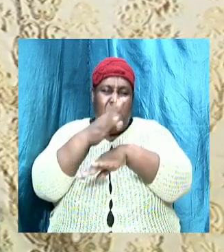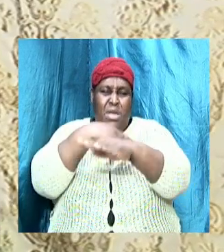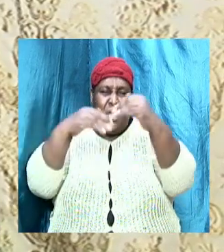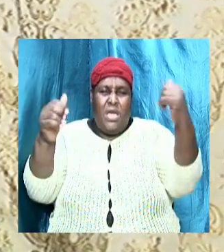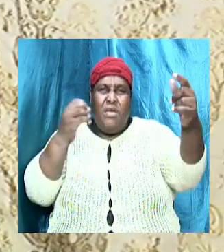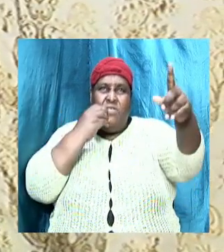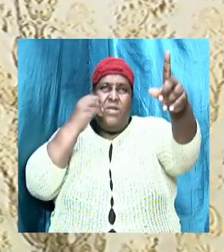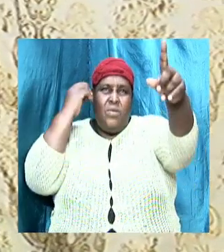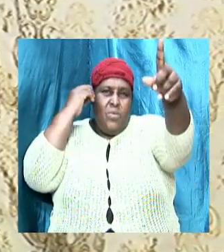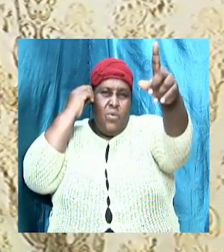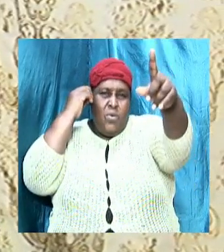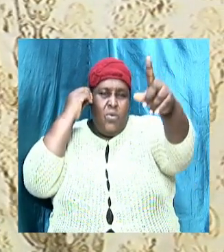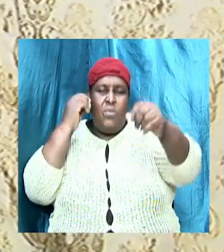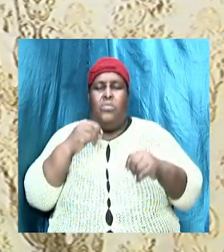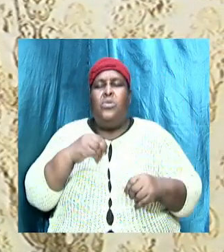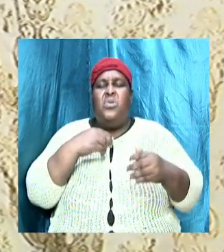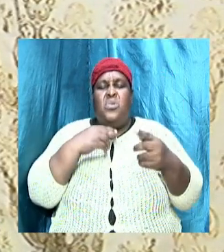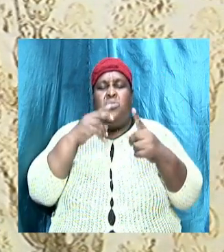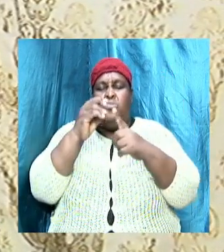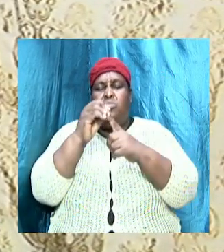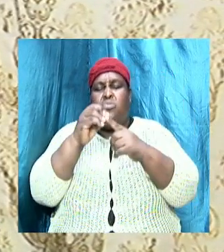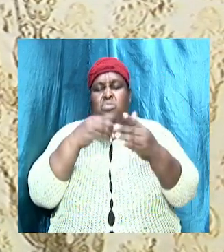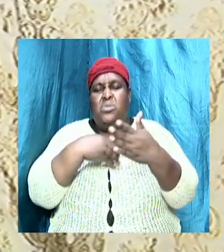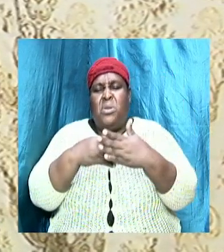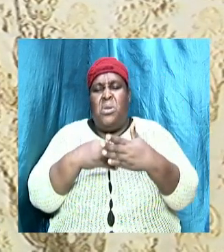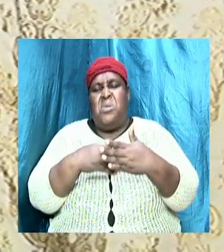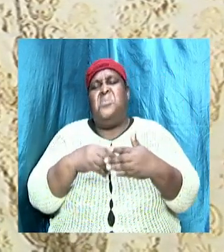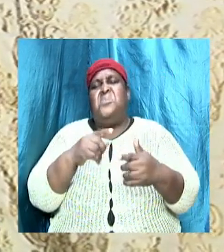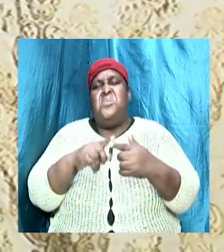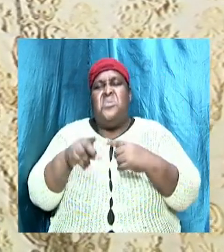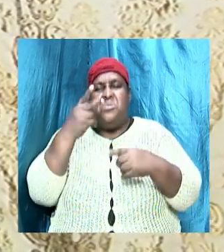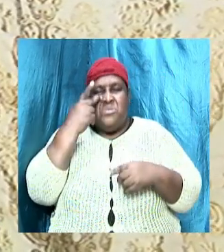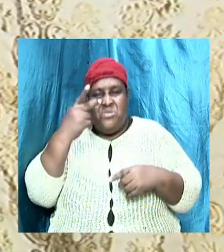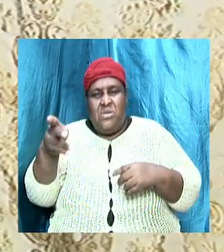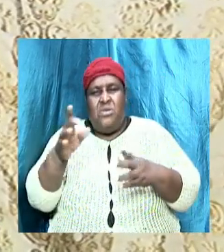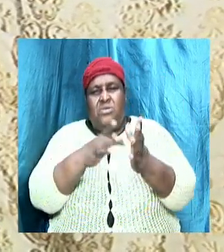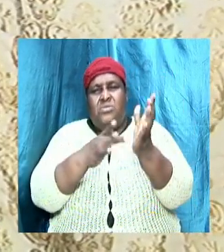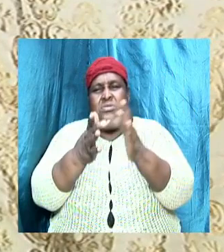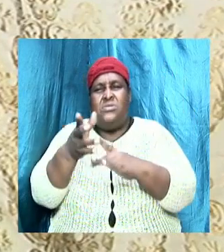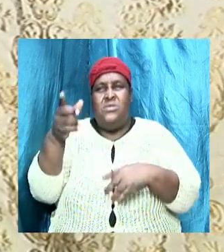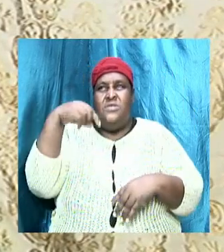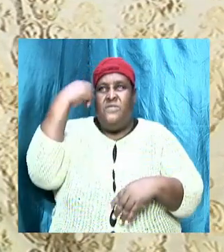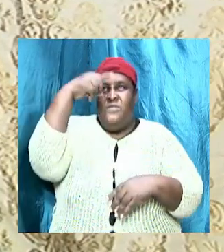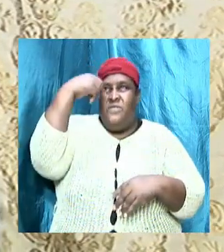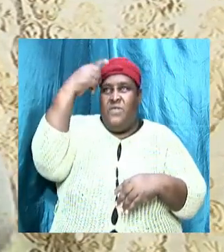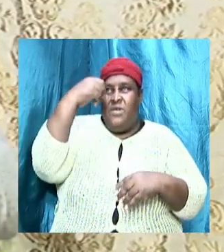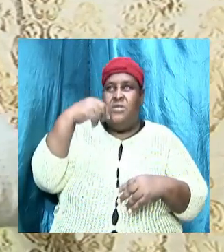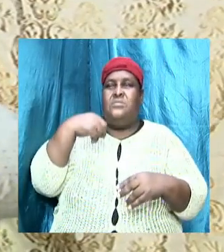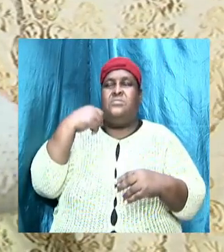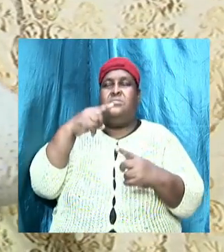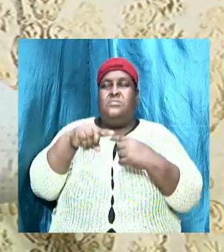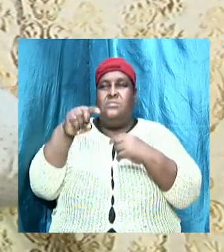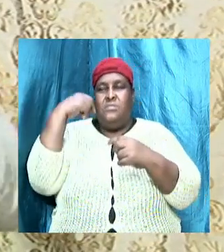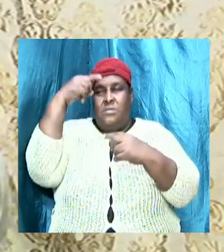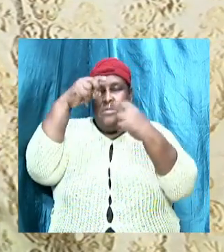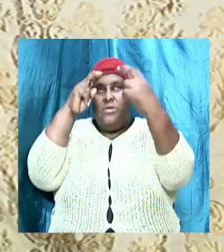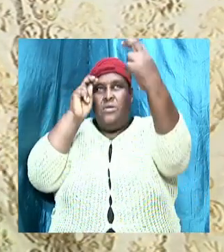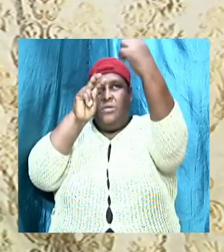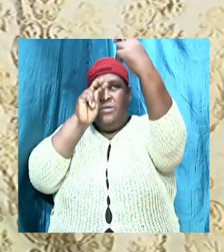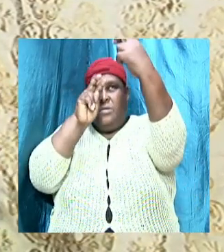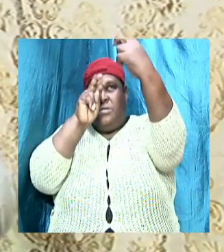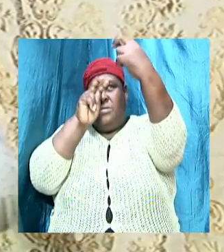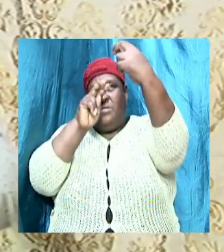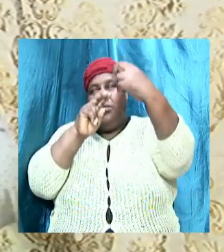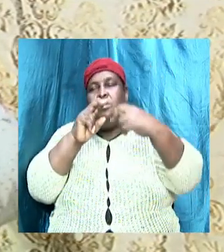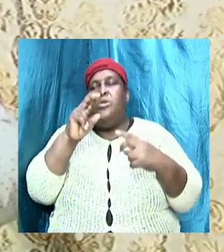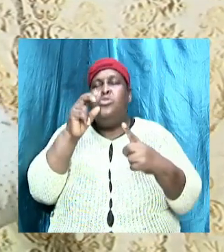see Jesus face to face to be deceived. We have got to make up our